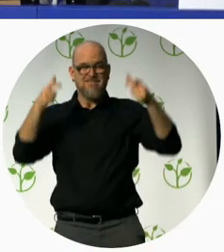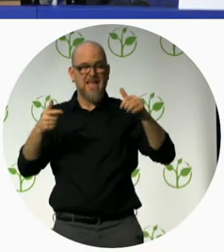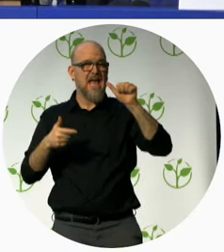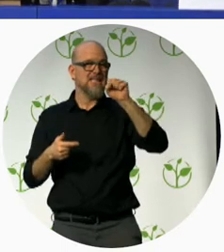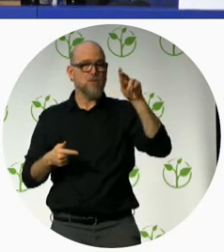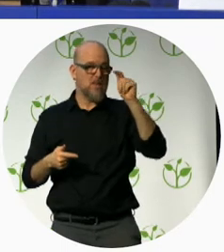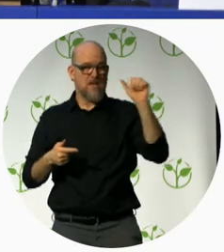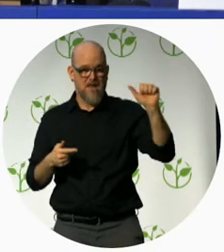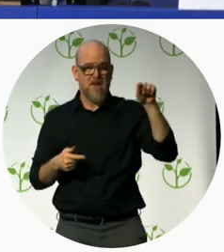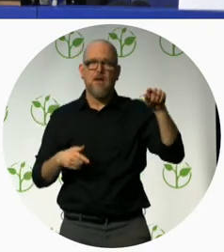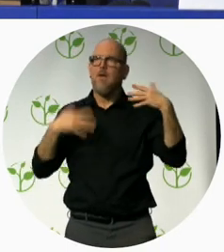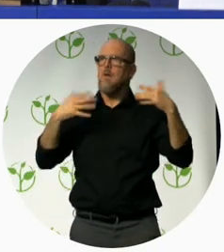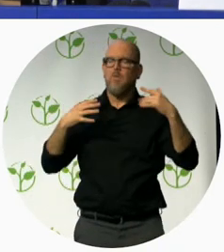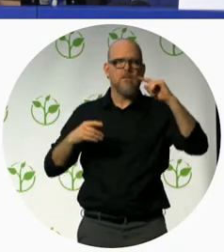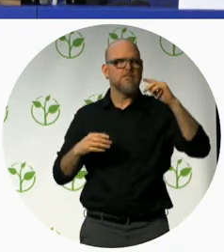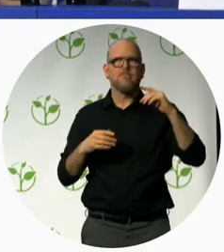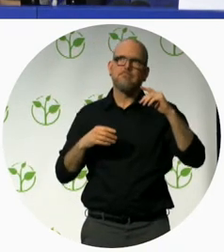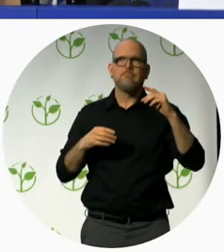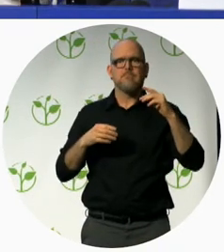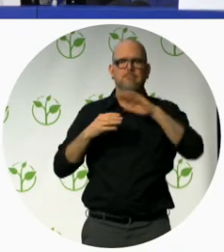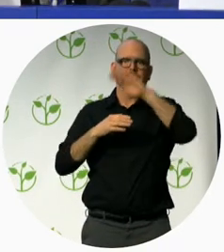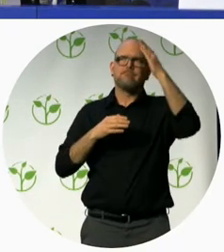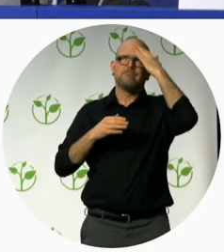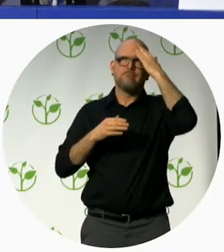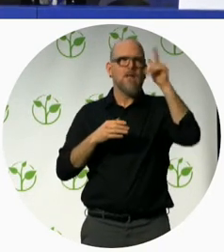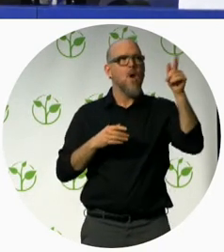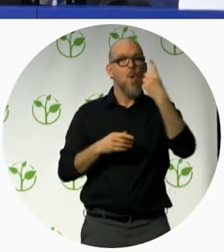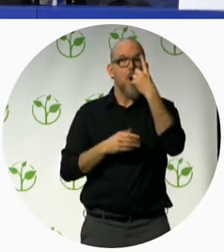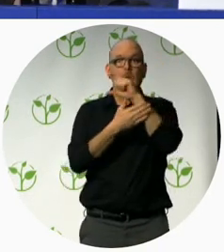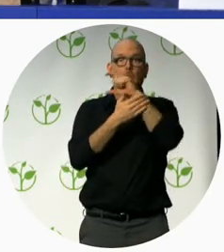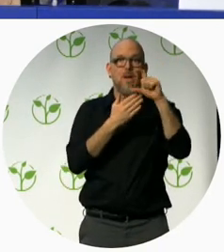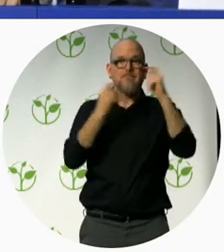that week was very touching inspiring and very successful